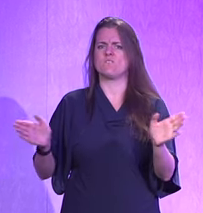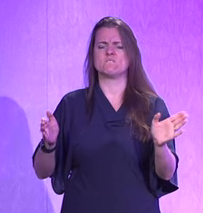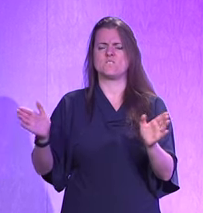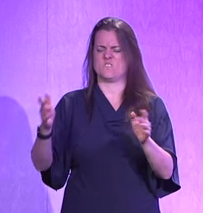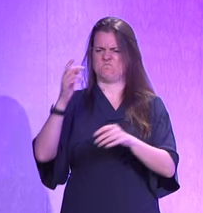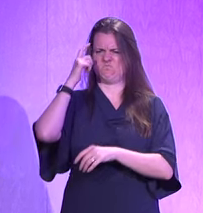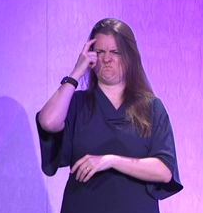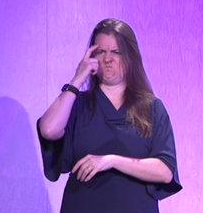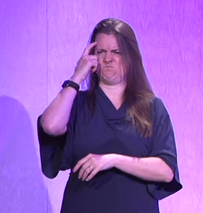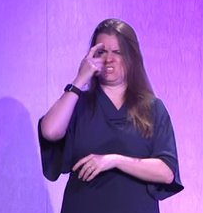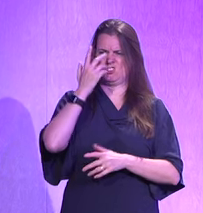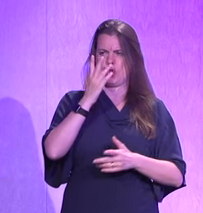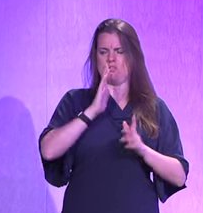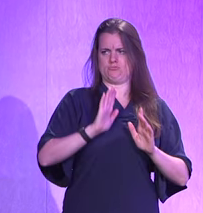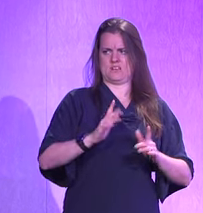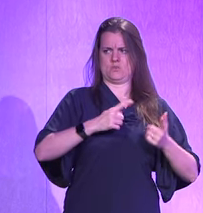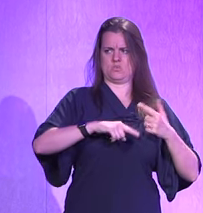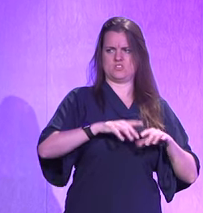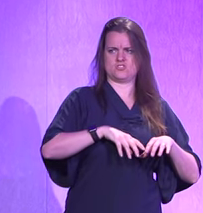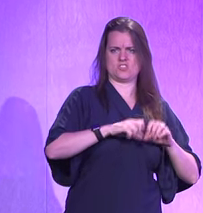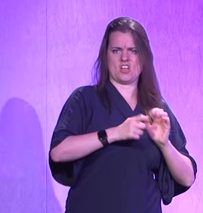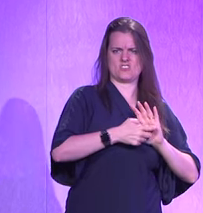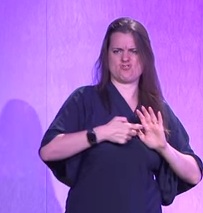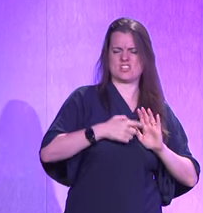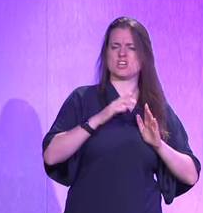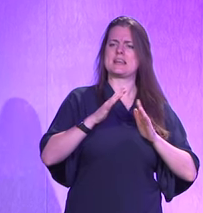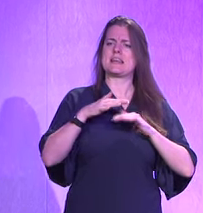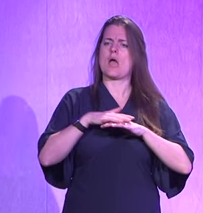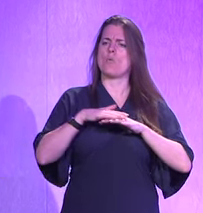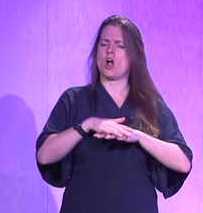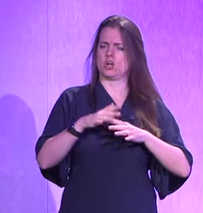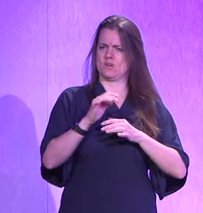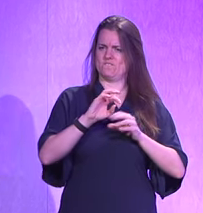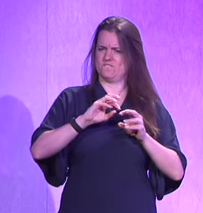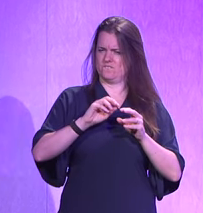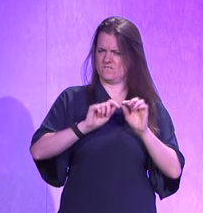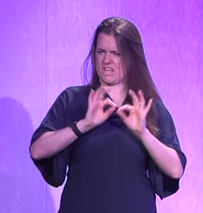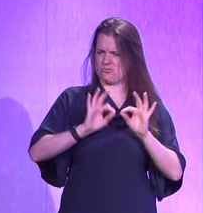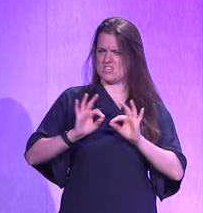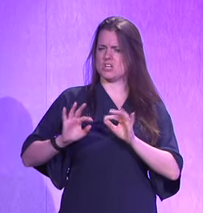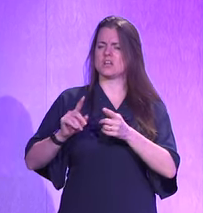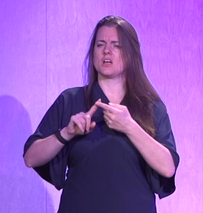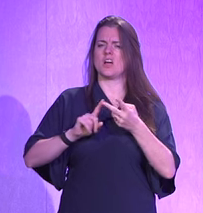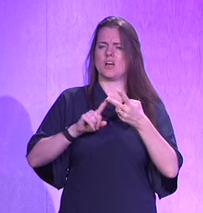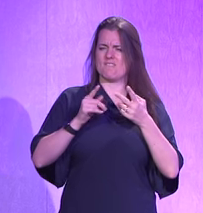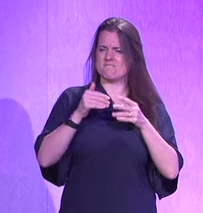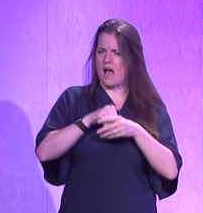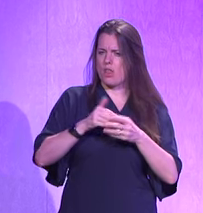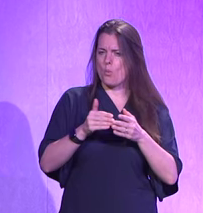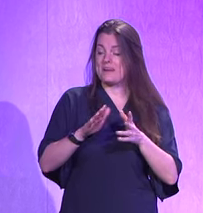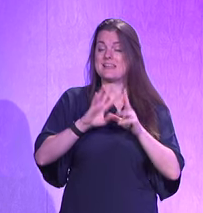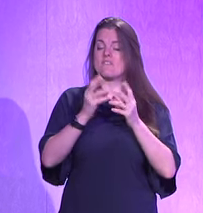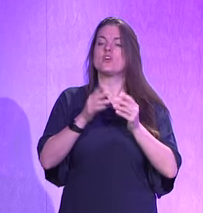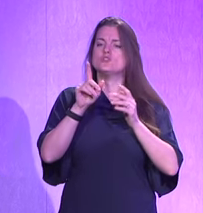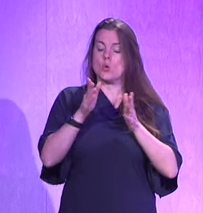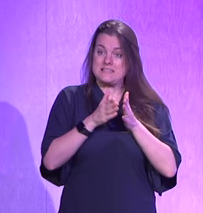Everyone is doing its own thing. So you have to start from scratch, from network configurations, from firewall openings, from very,